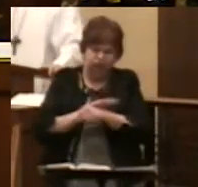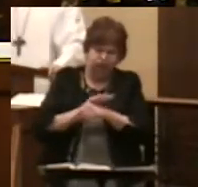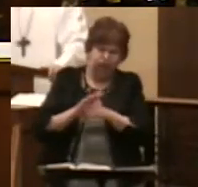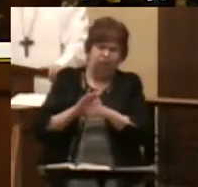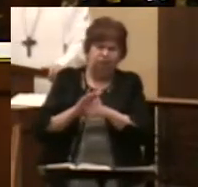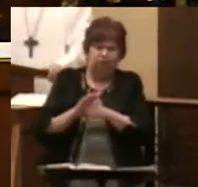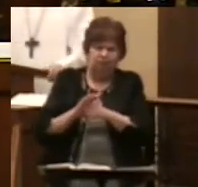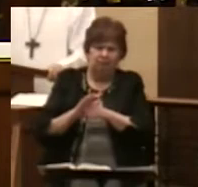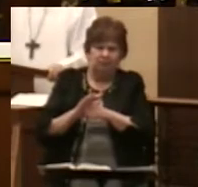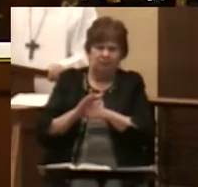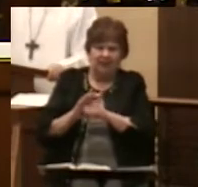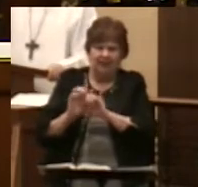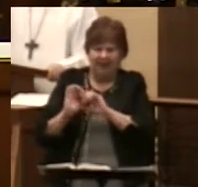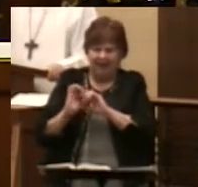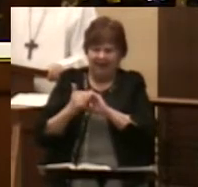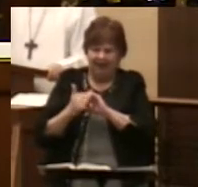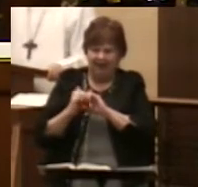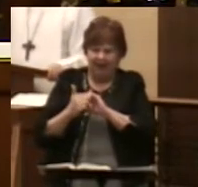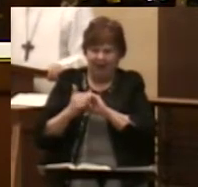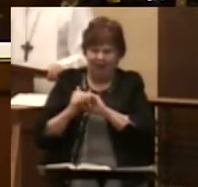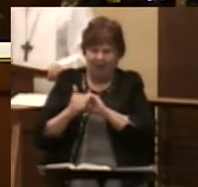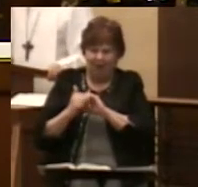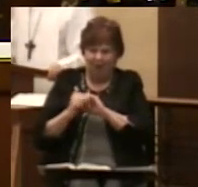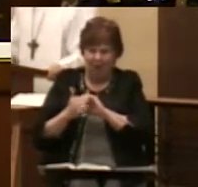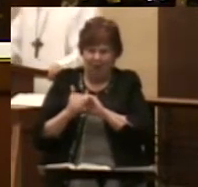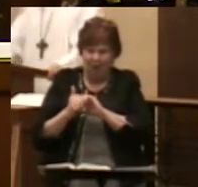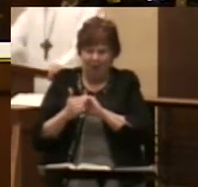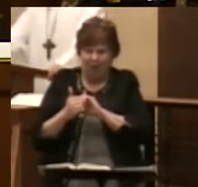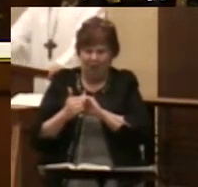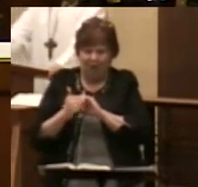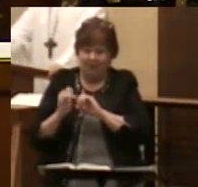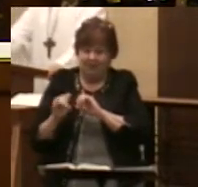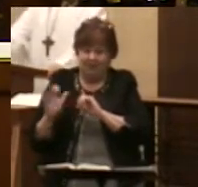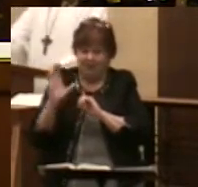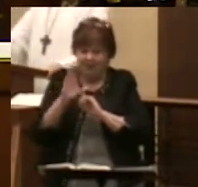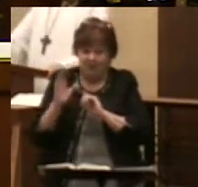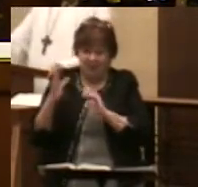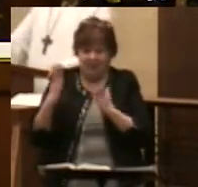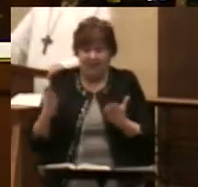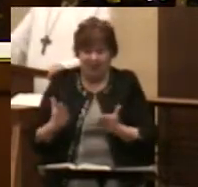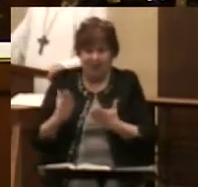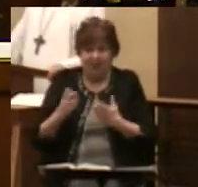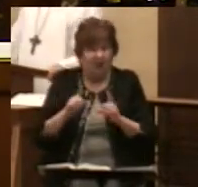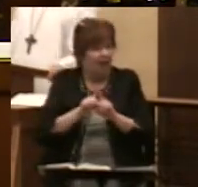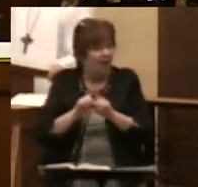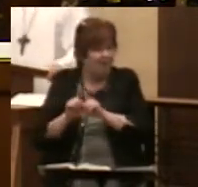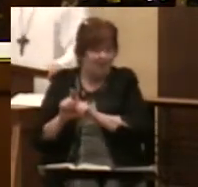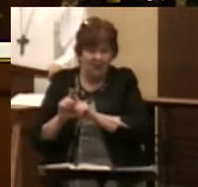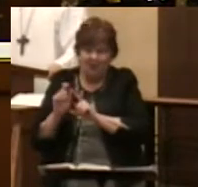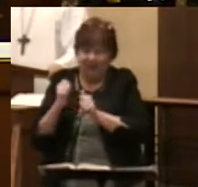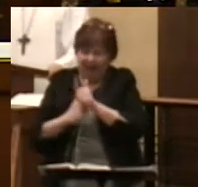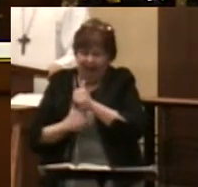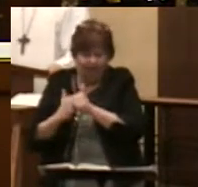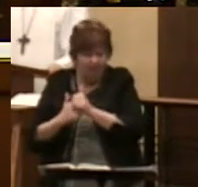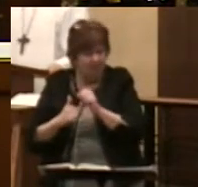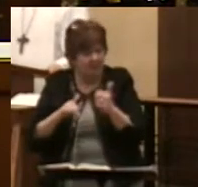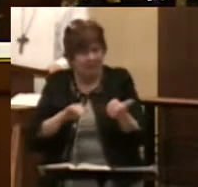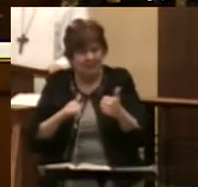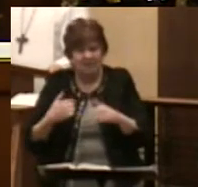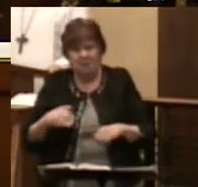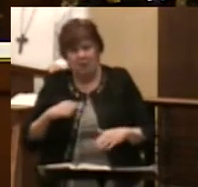But how does he do this? Well, there is mystery here, as there is mystery in every baptism that we witness.